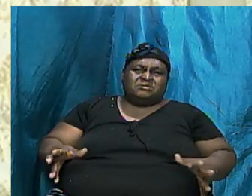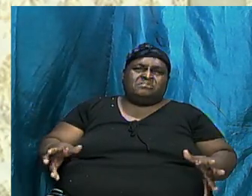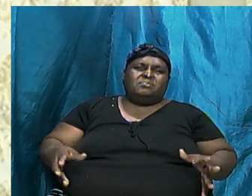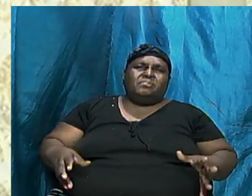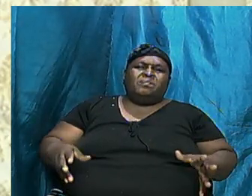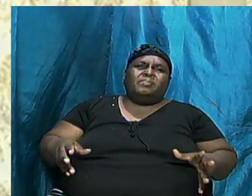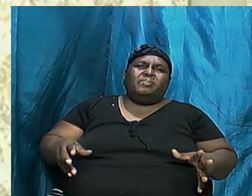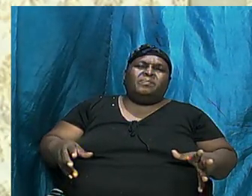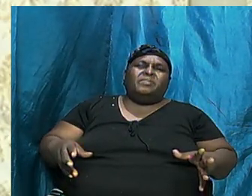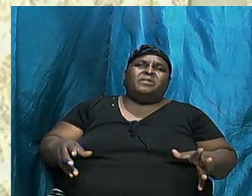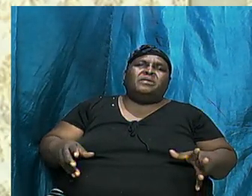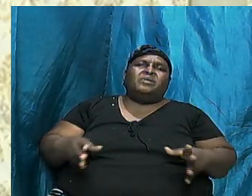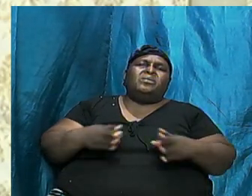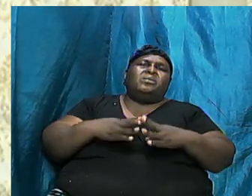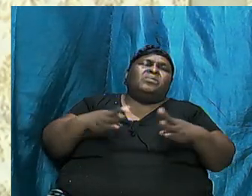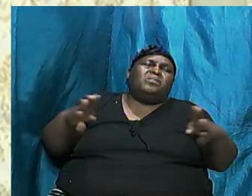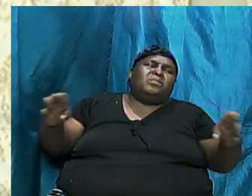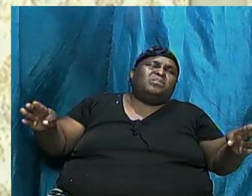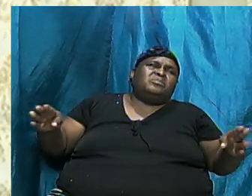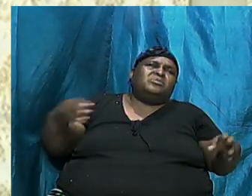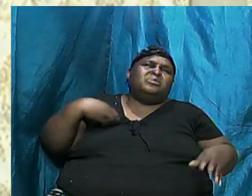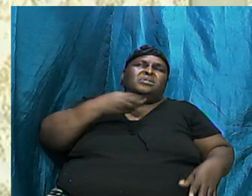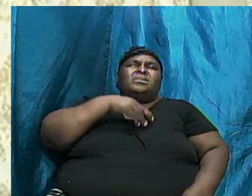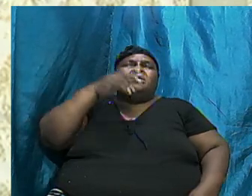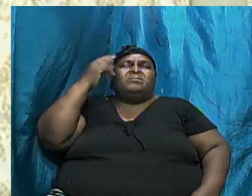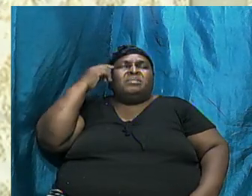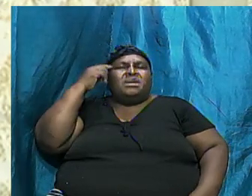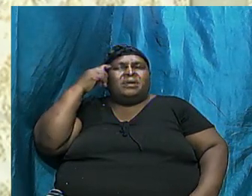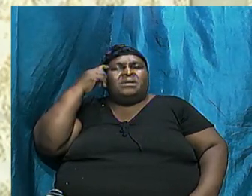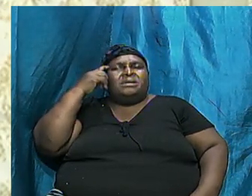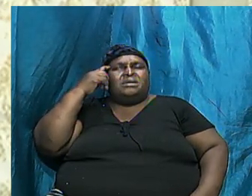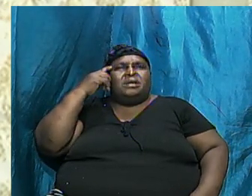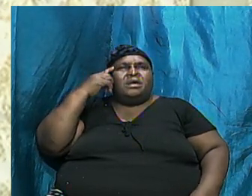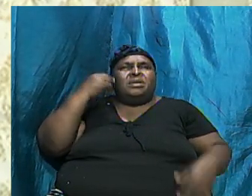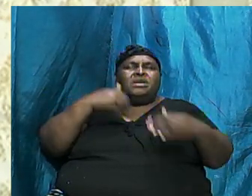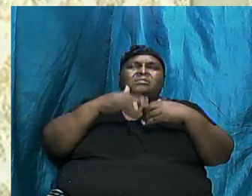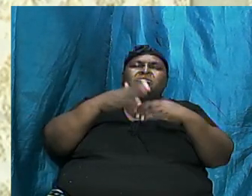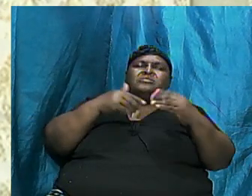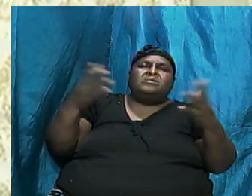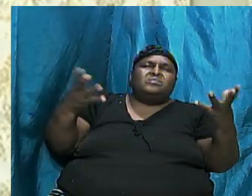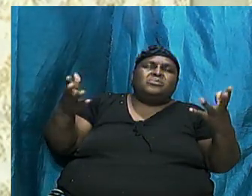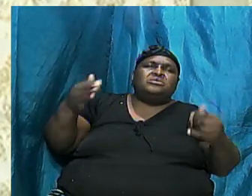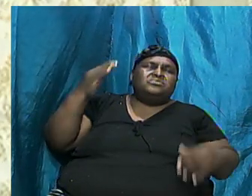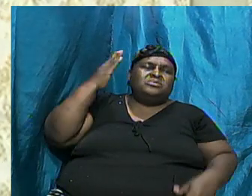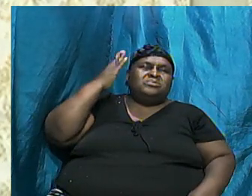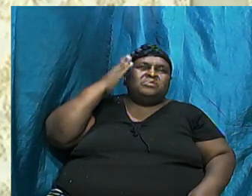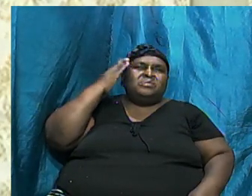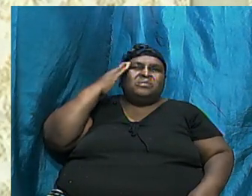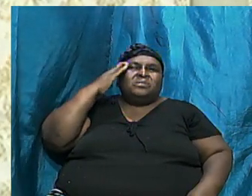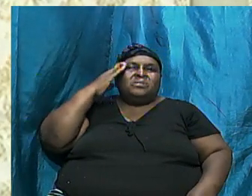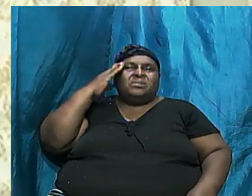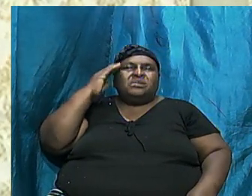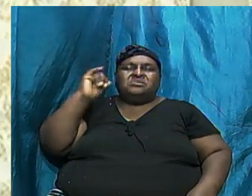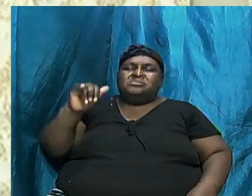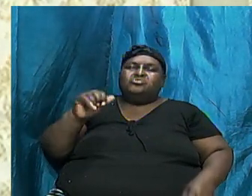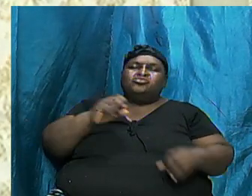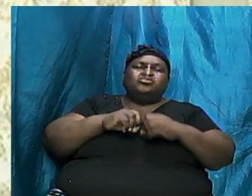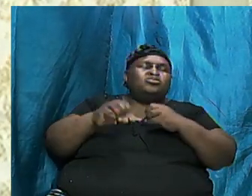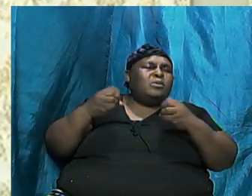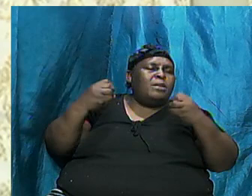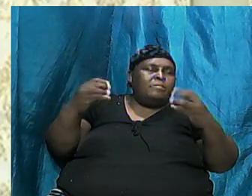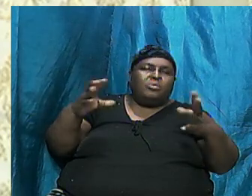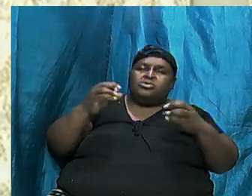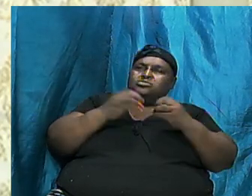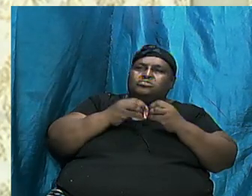Expand Upon What We Already Know And Show That There Is Still So Much More That We